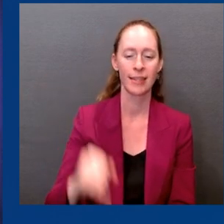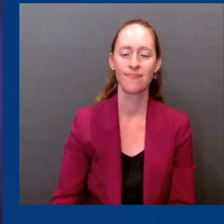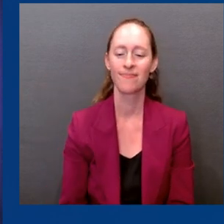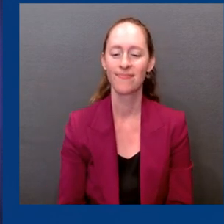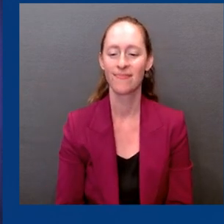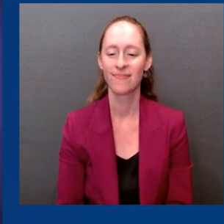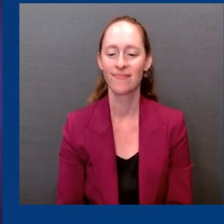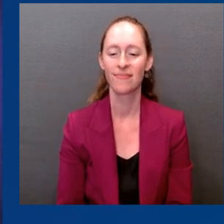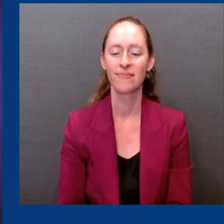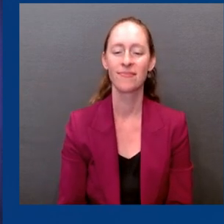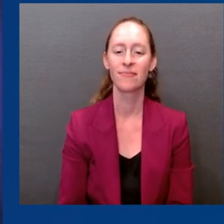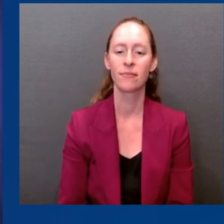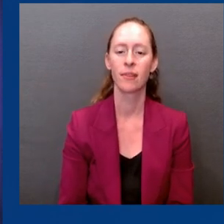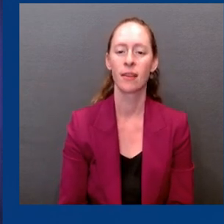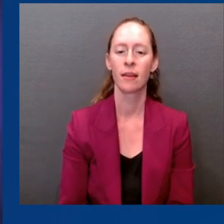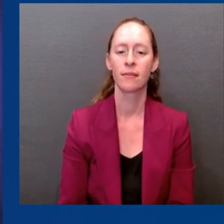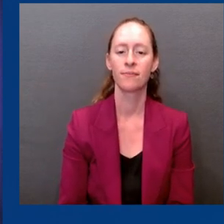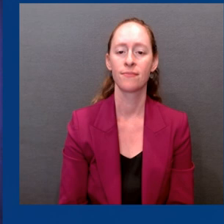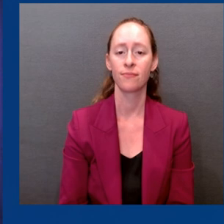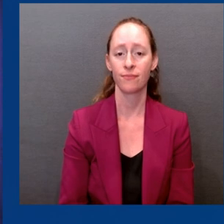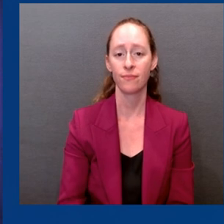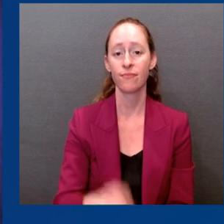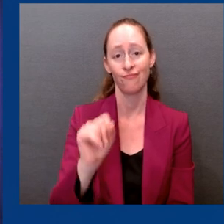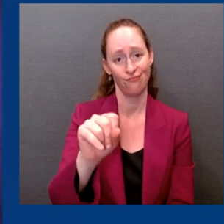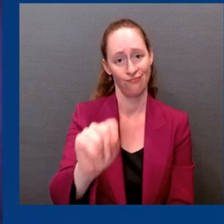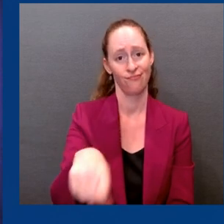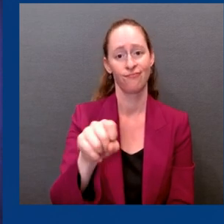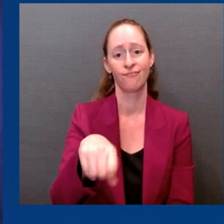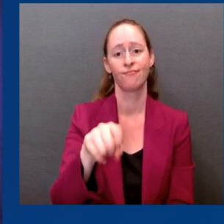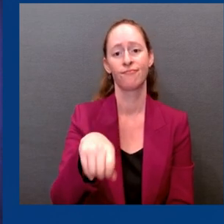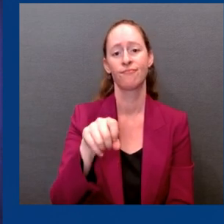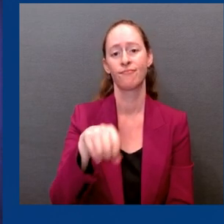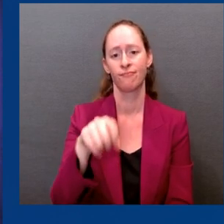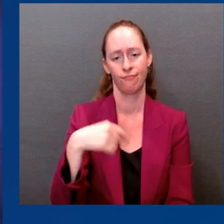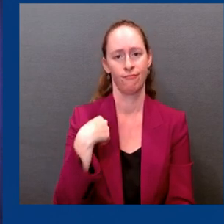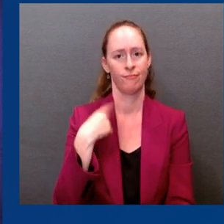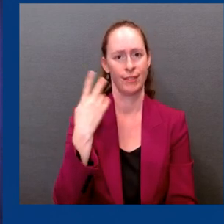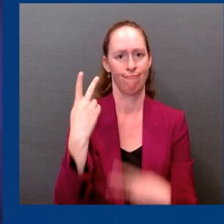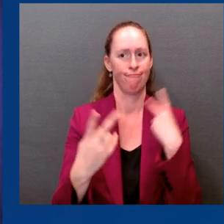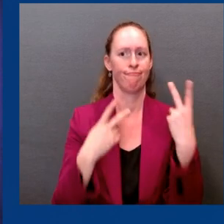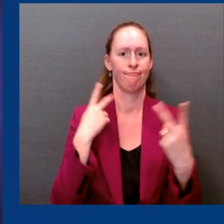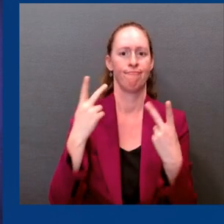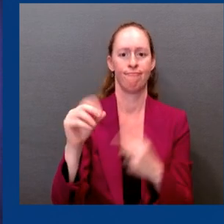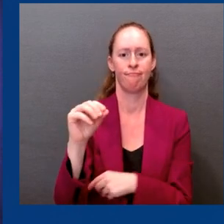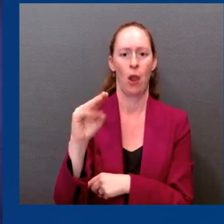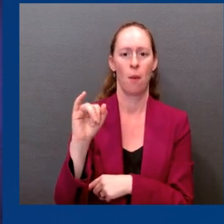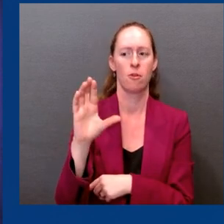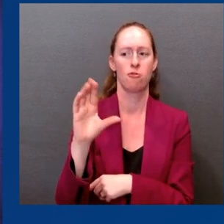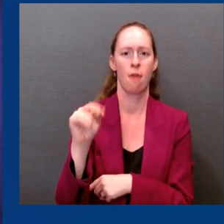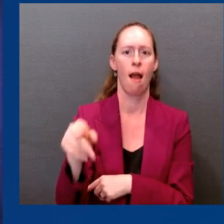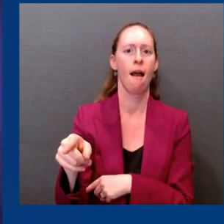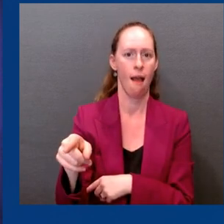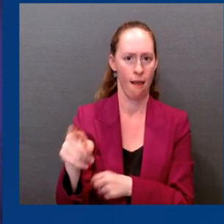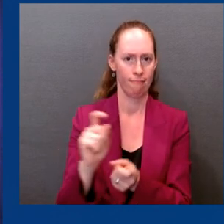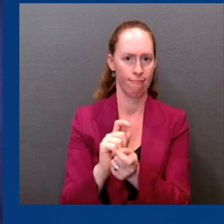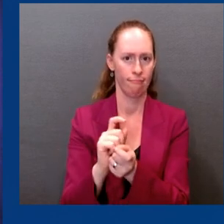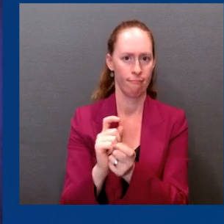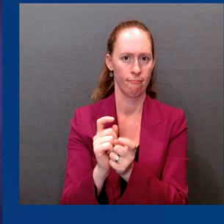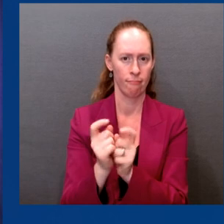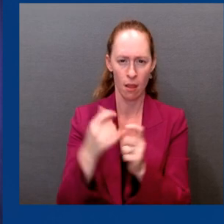months. We've watched it evolve. It's taught us a lot about this virus and how it is evolving right now. What we've also